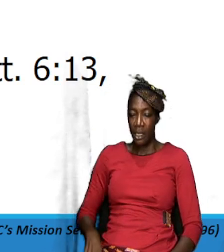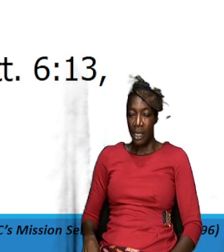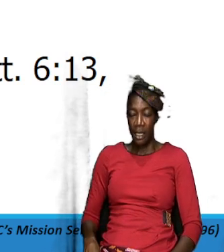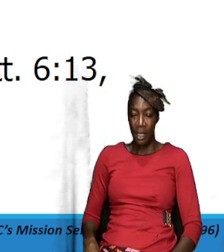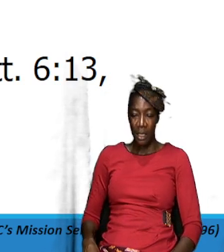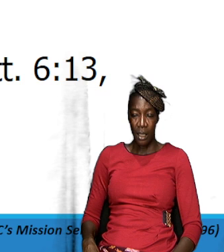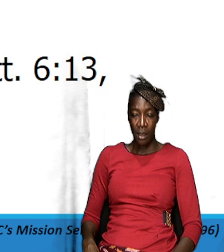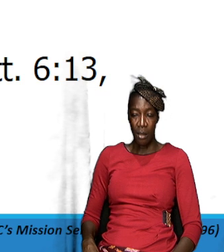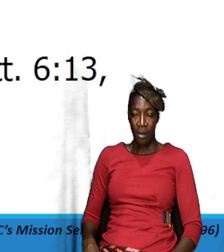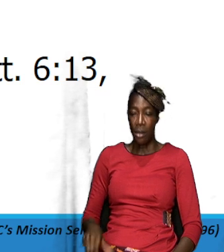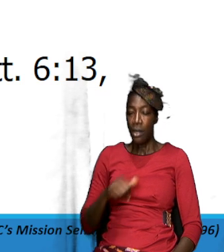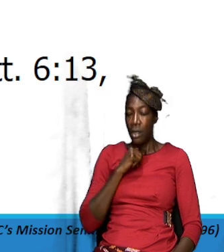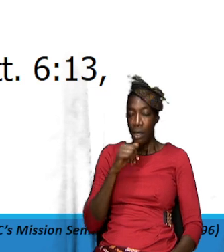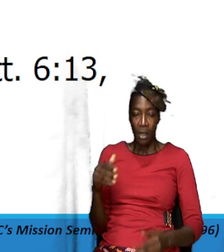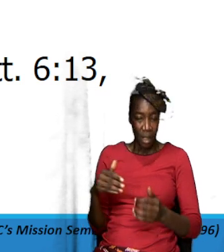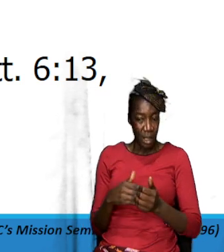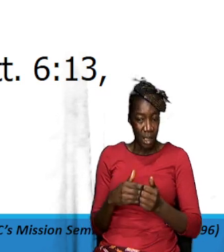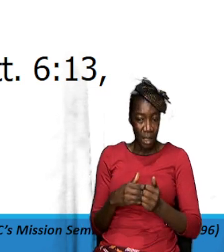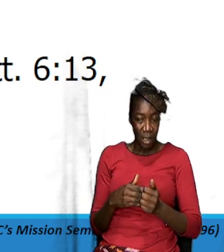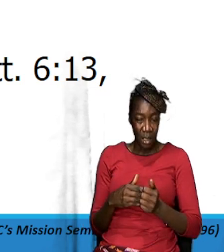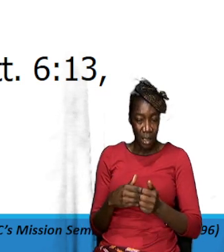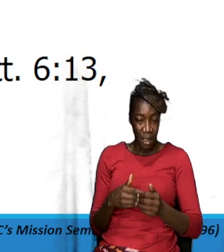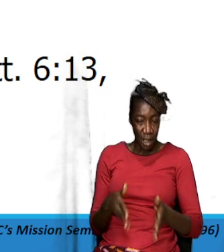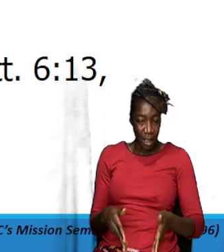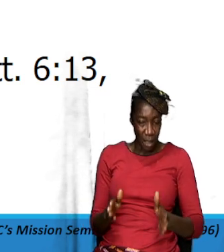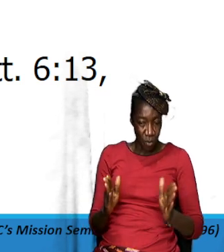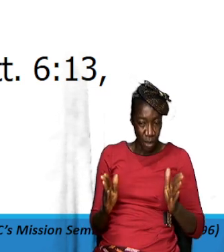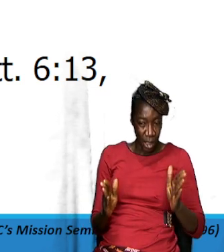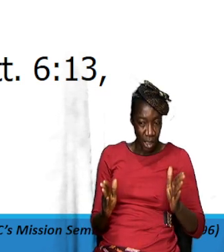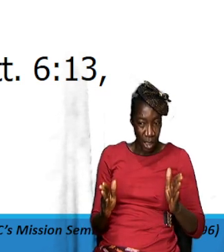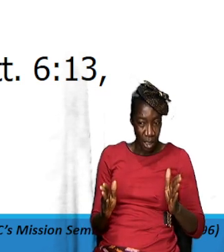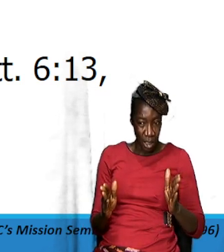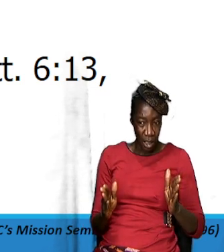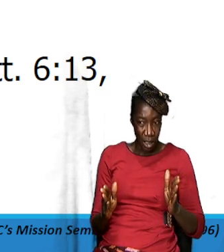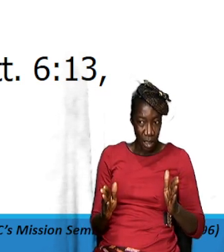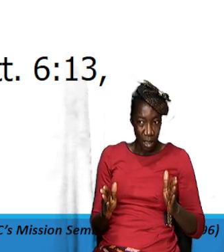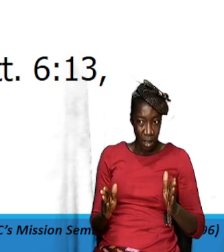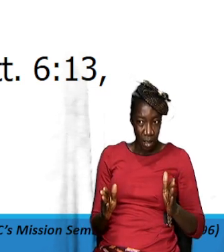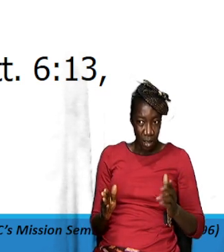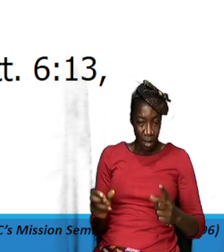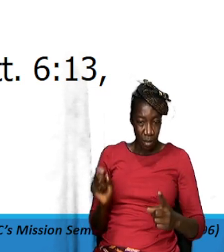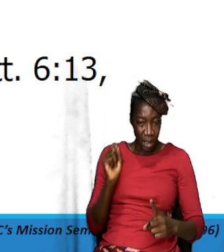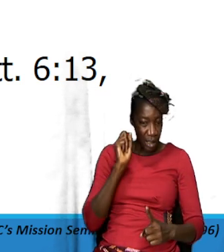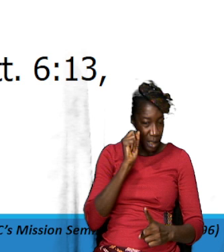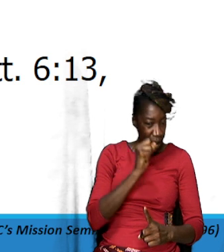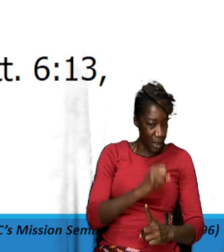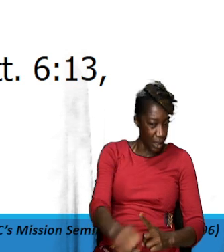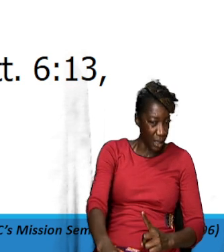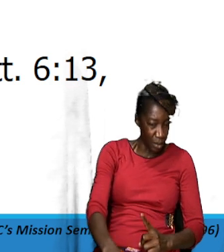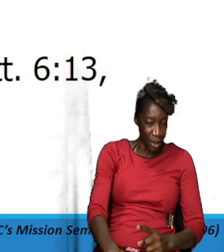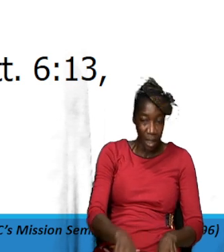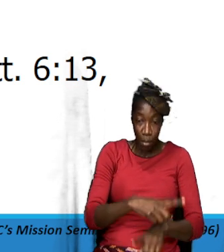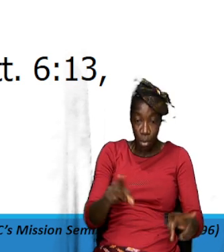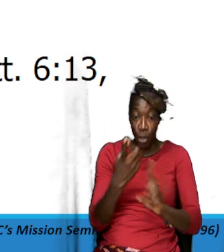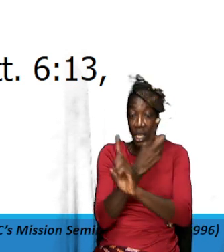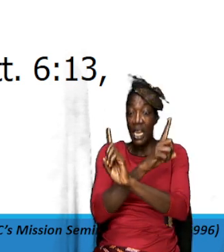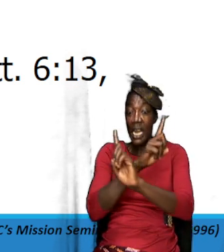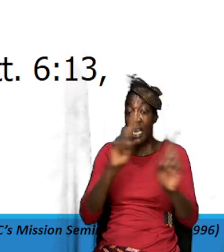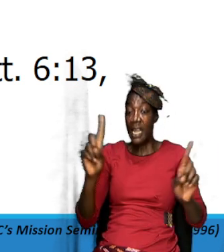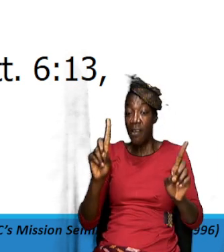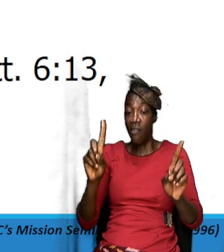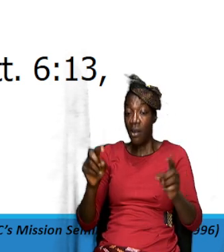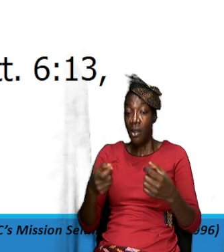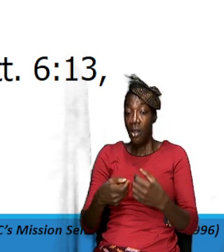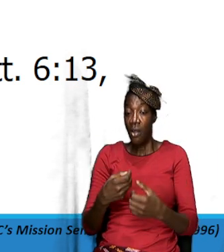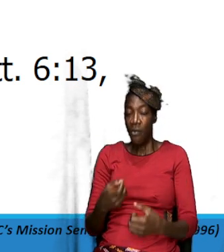not lead us along a path that will be tempted but the bible says but deliver us from